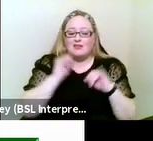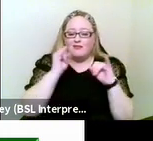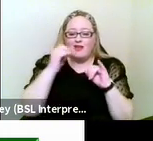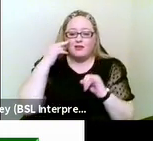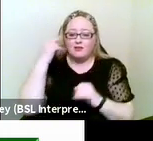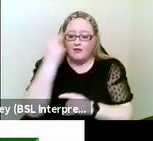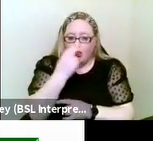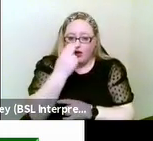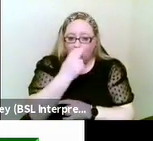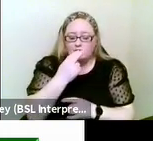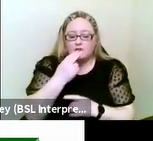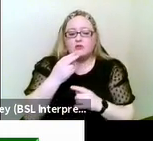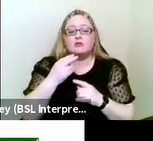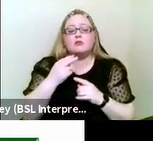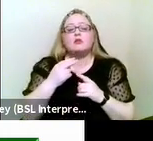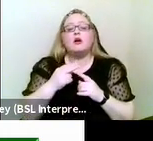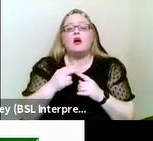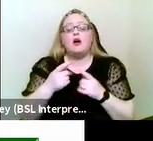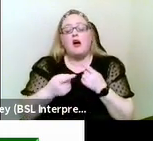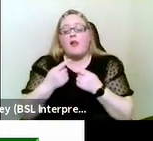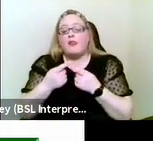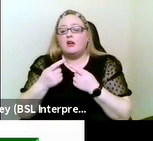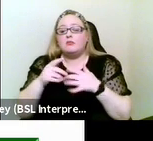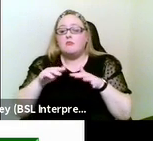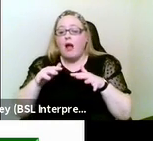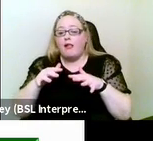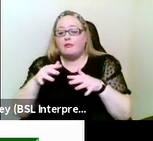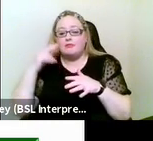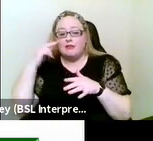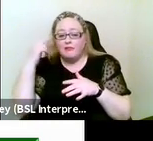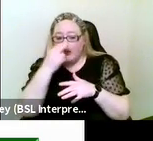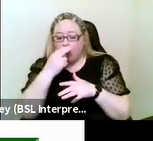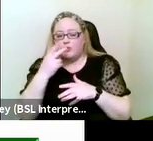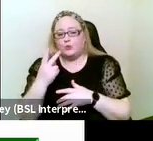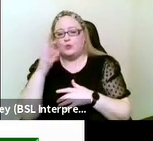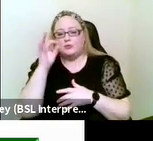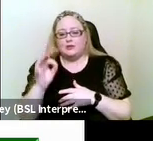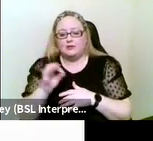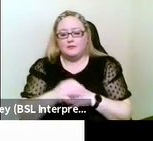2% milder forms. Next slide, please.